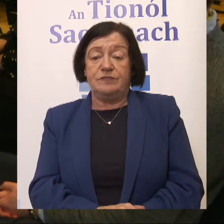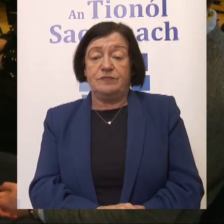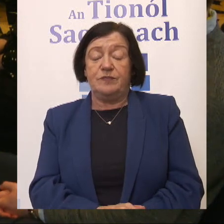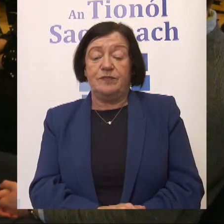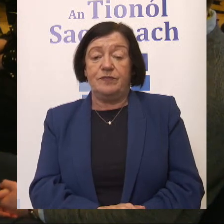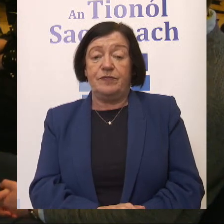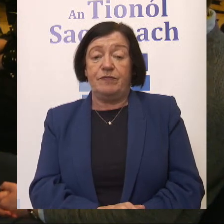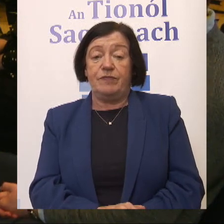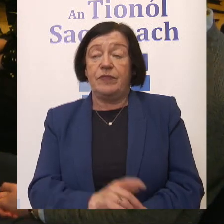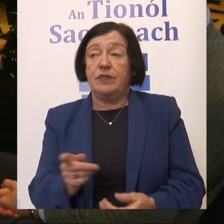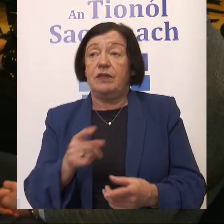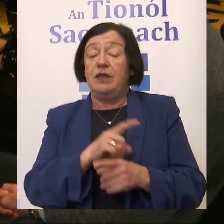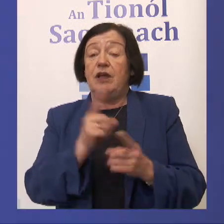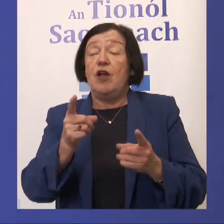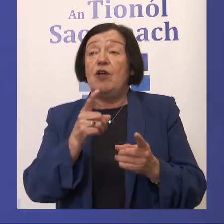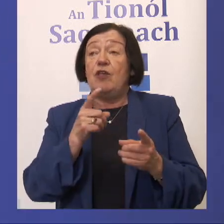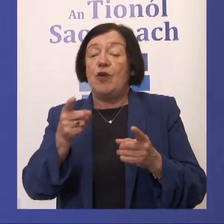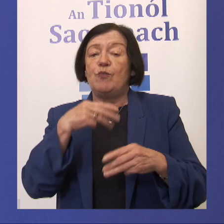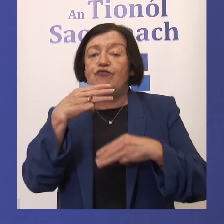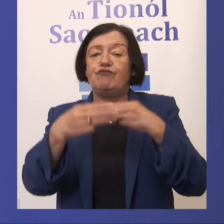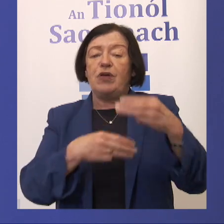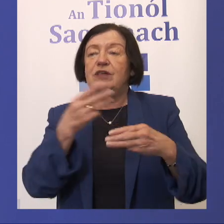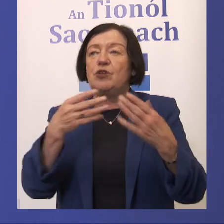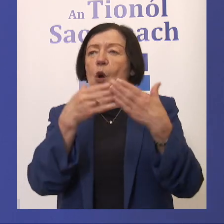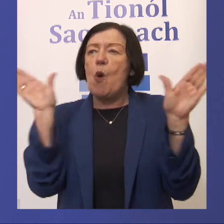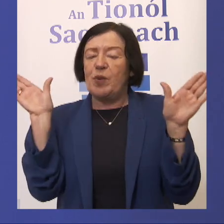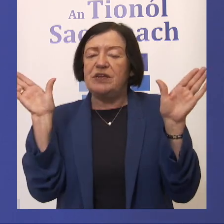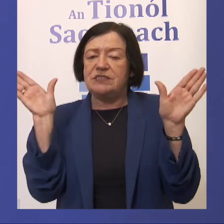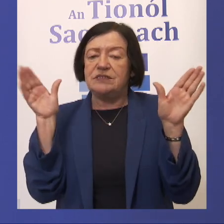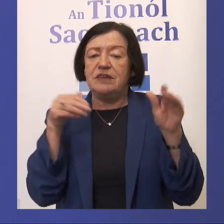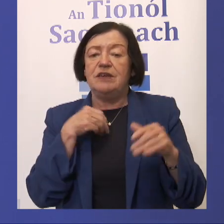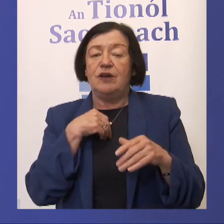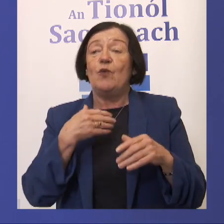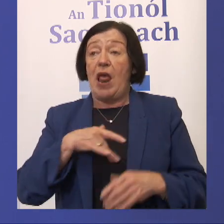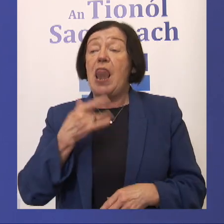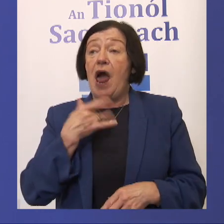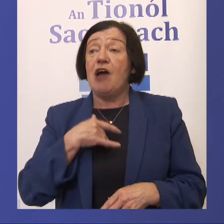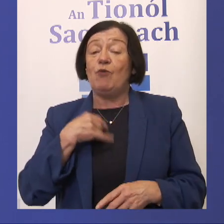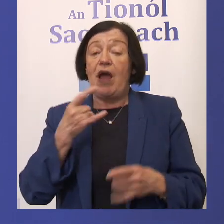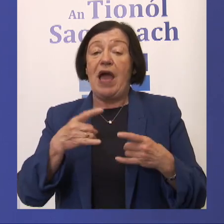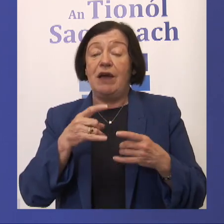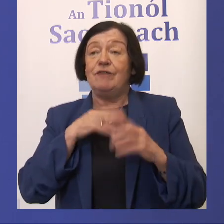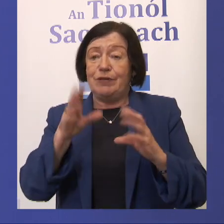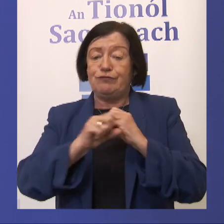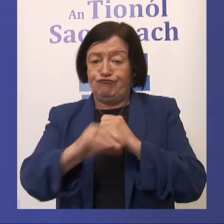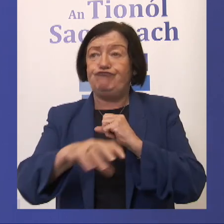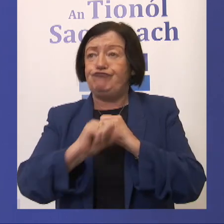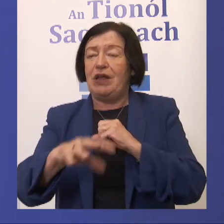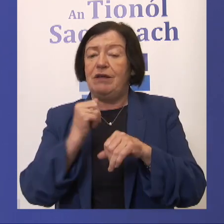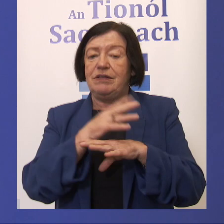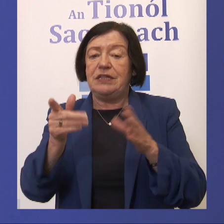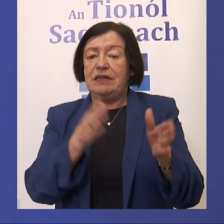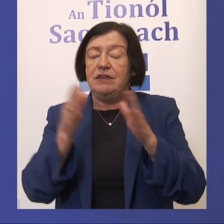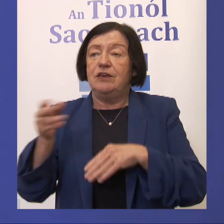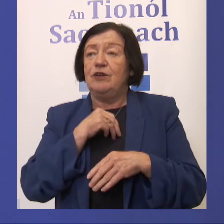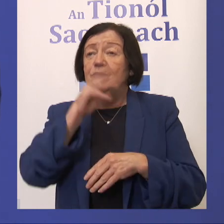Part of the deliberative democracy process is transparency. So we are live, we have been streaming all the sessions to PI